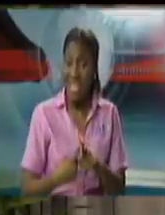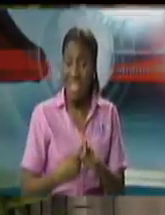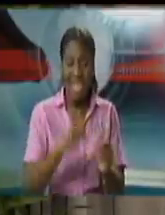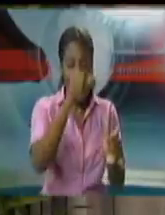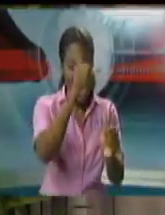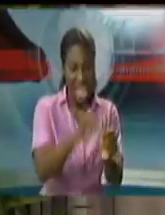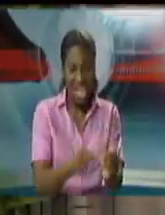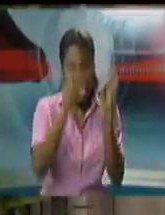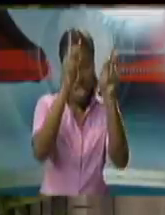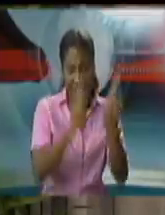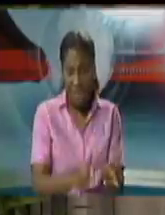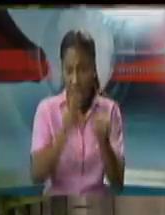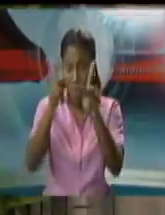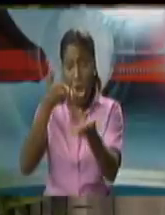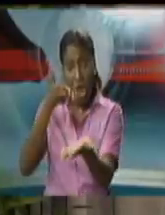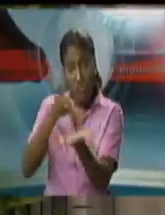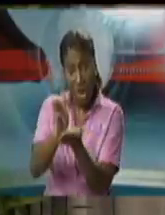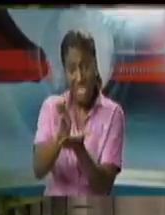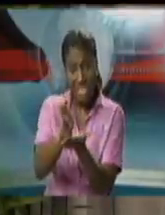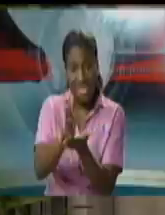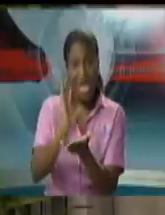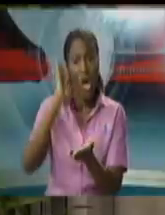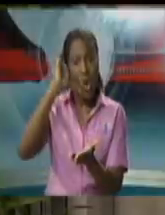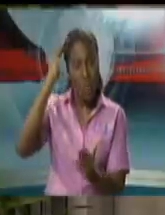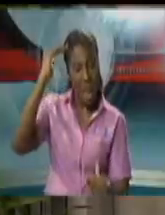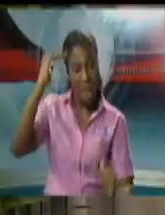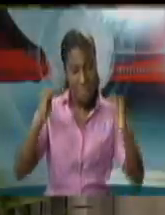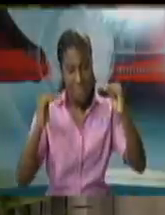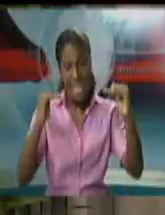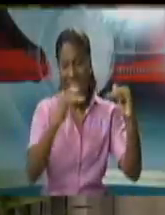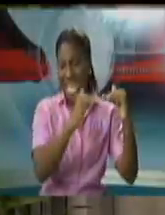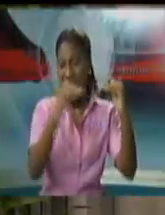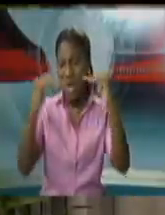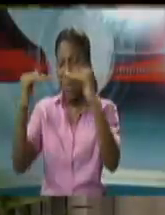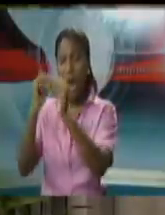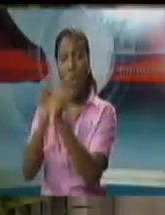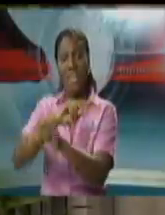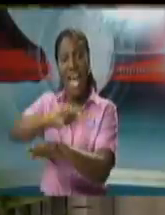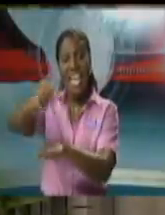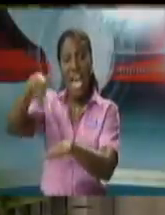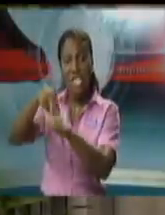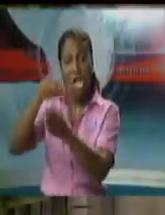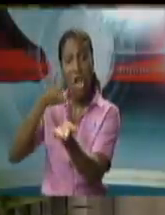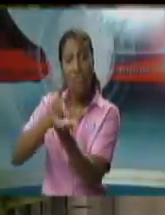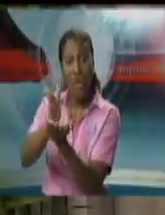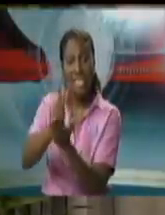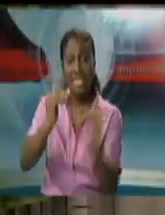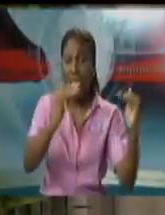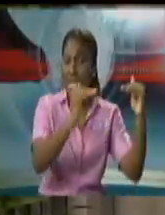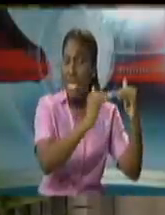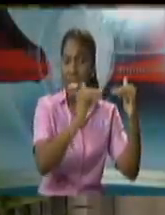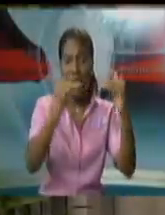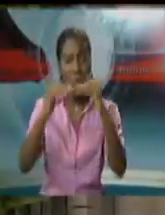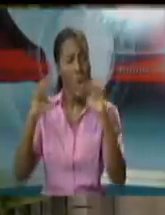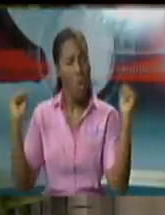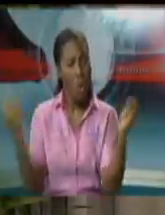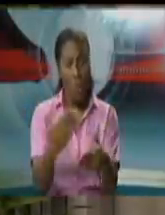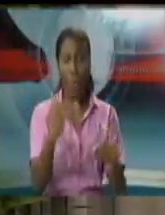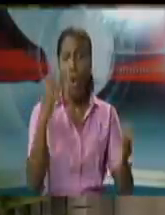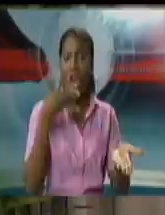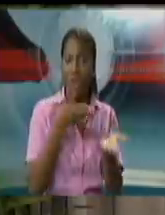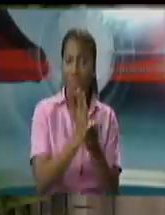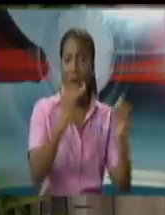obviously in balance with the national rights. Most regrettably, but entirely constitutionally,